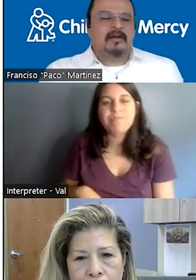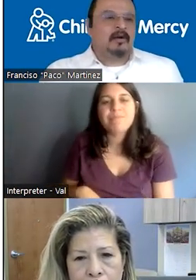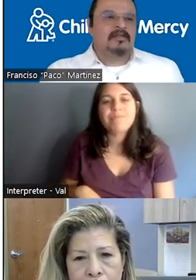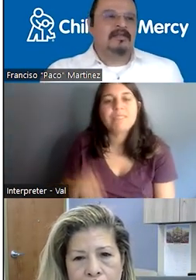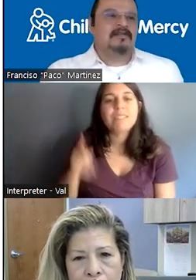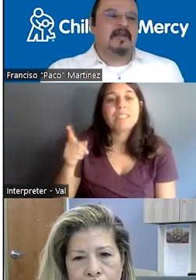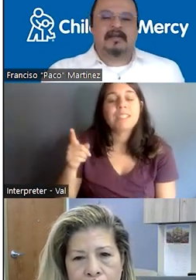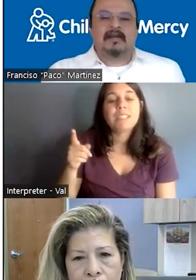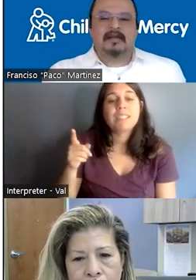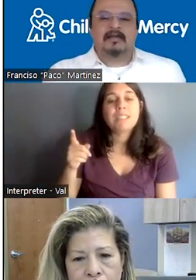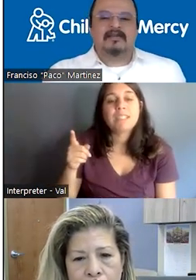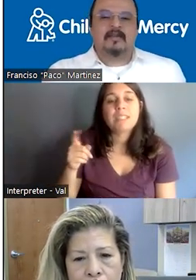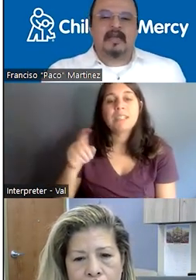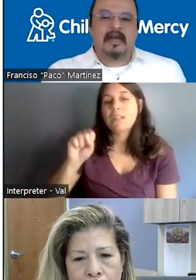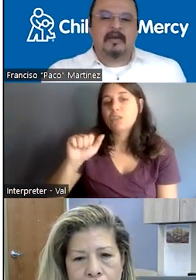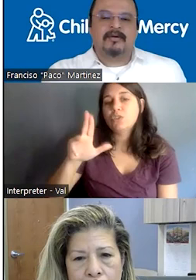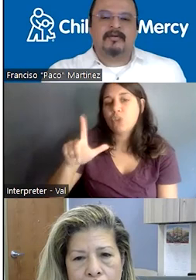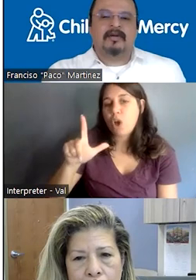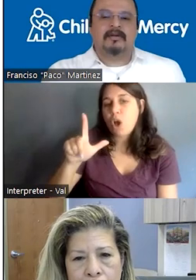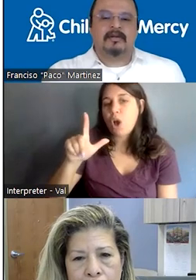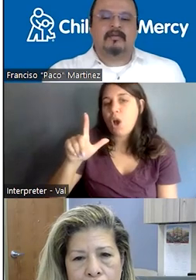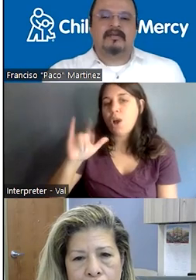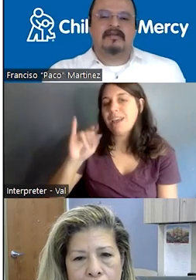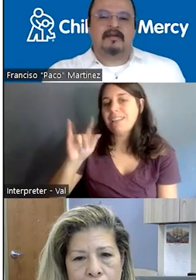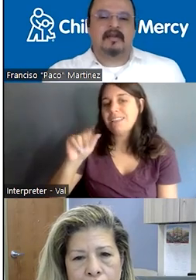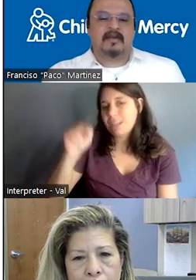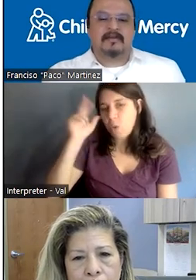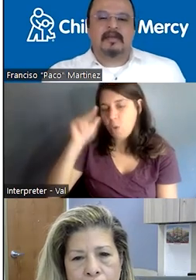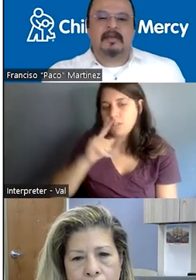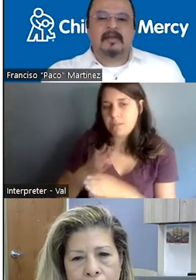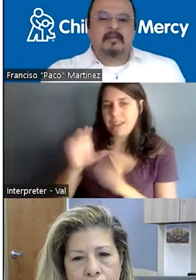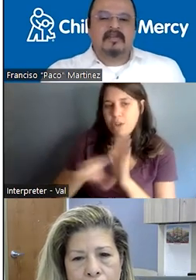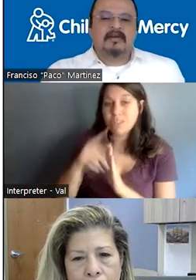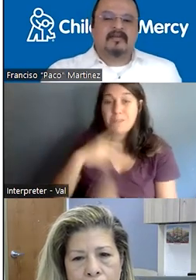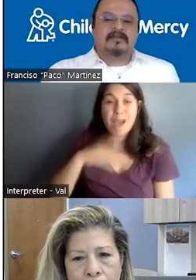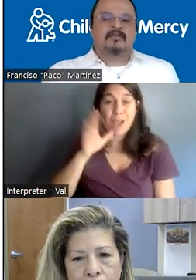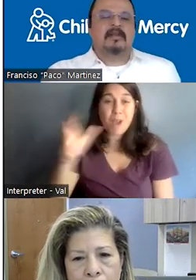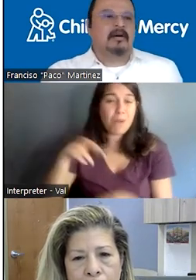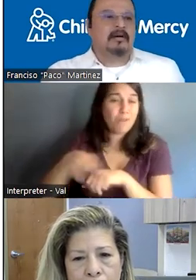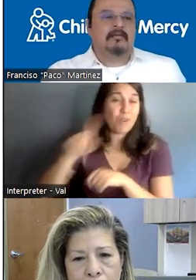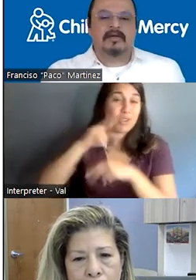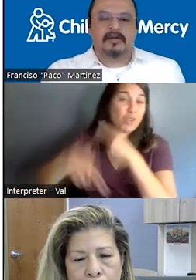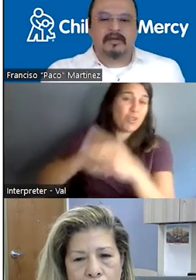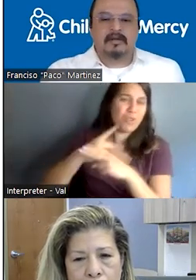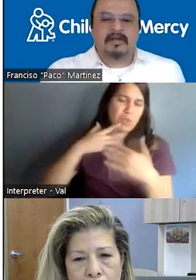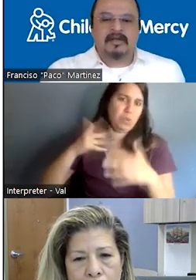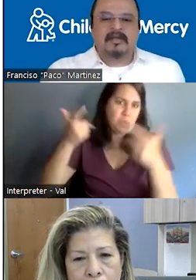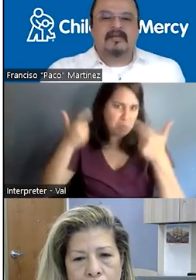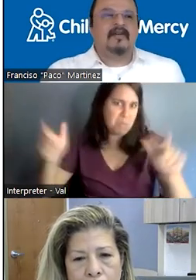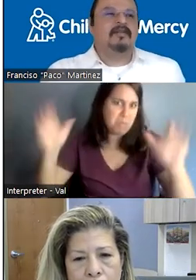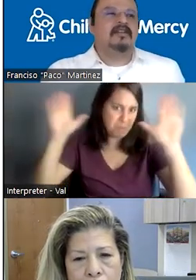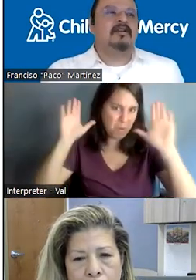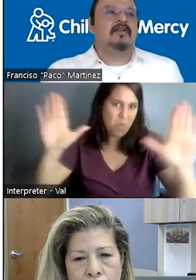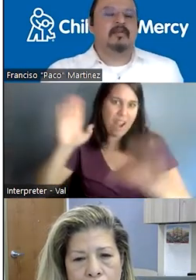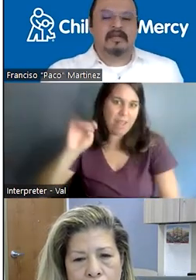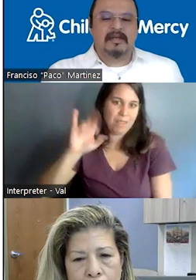Soul Indian Horse is the main character. She says, my grandmother referred to the universe of the great mystery. Mystery fills us with awe and wonder. It